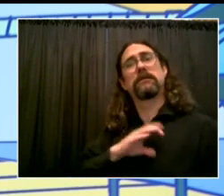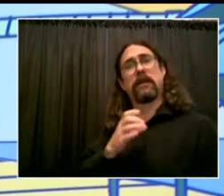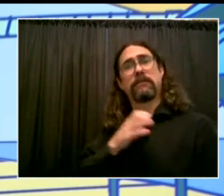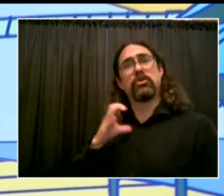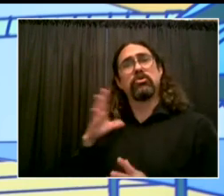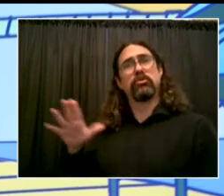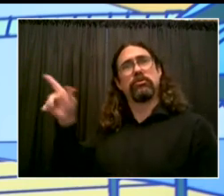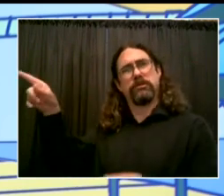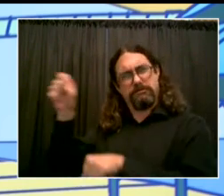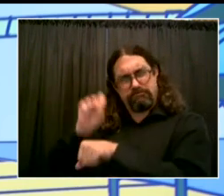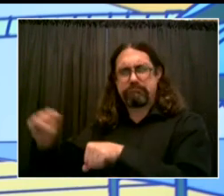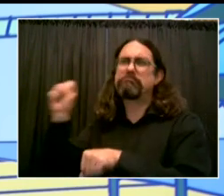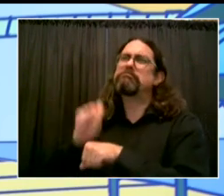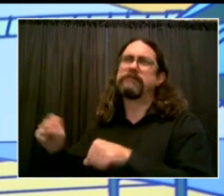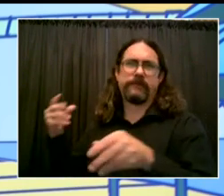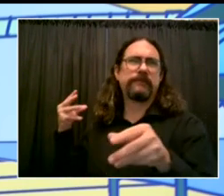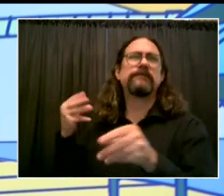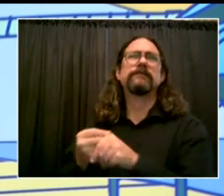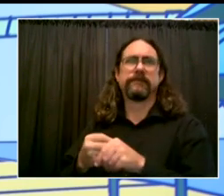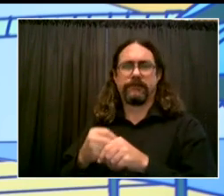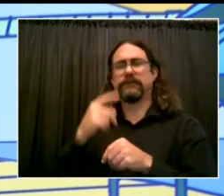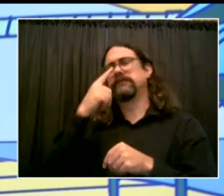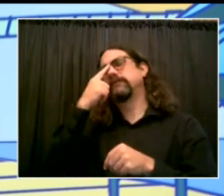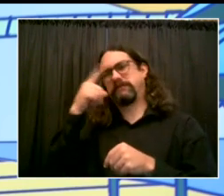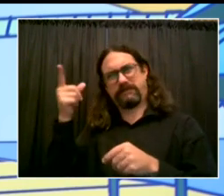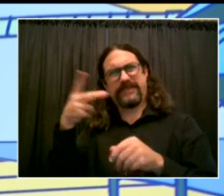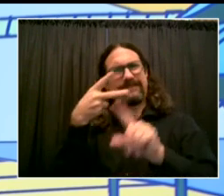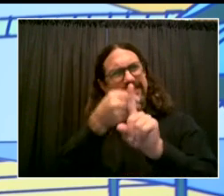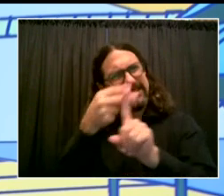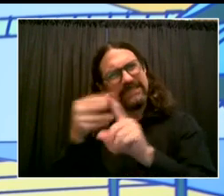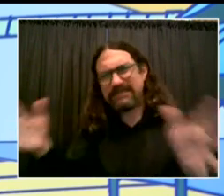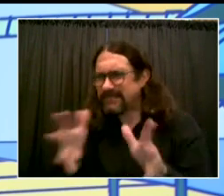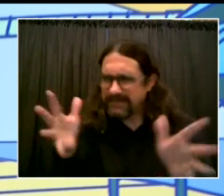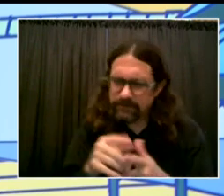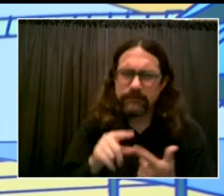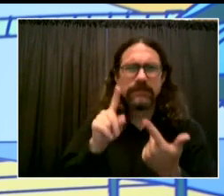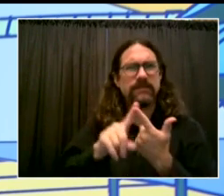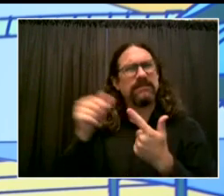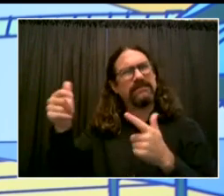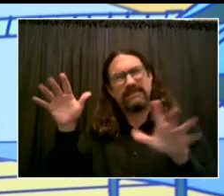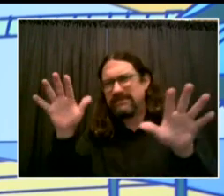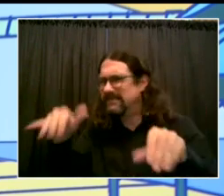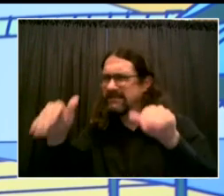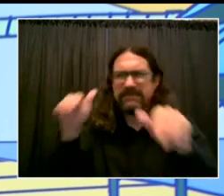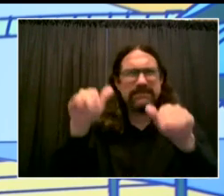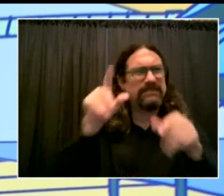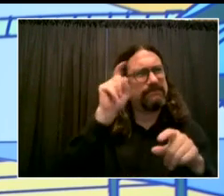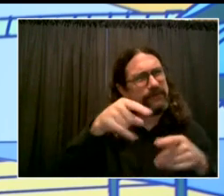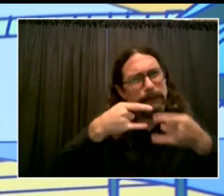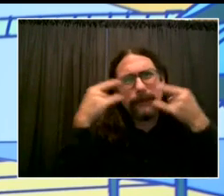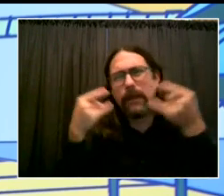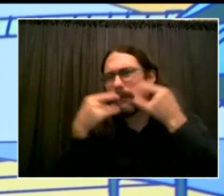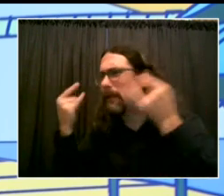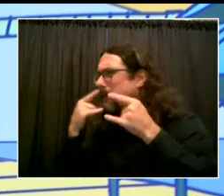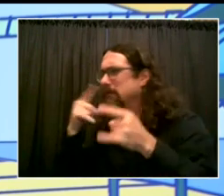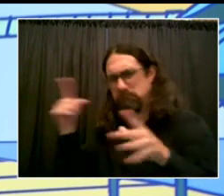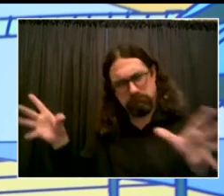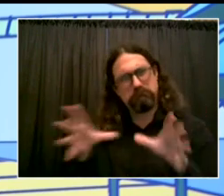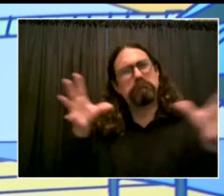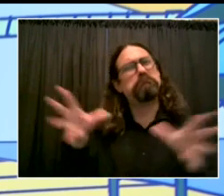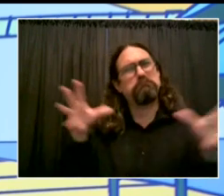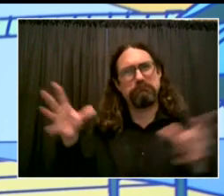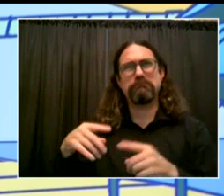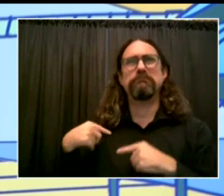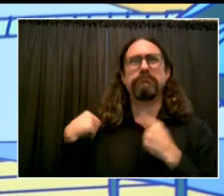we lose a member to this disease, I've talked to Commissioner Shea. He feels it very, very personally. So I think he has set the right